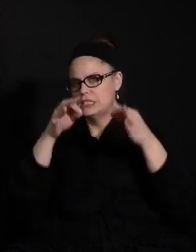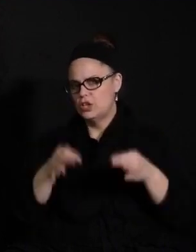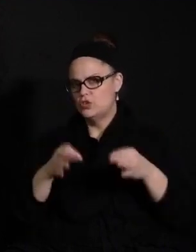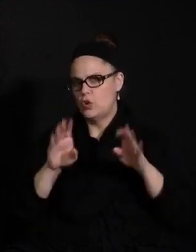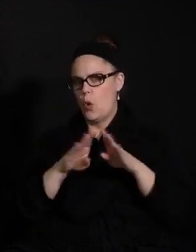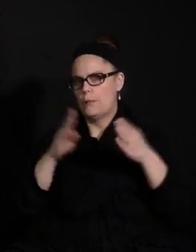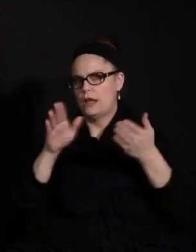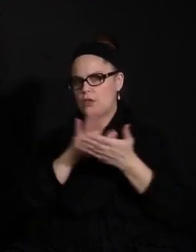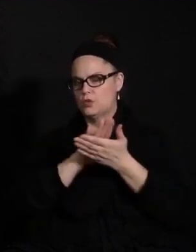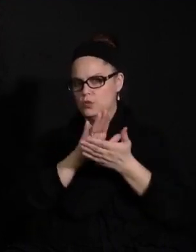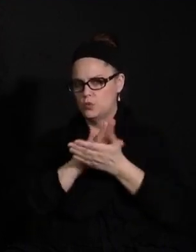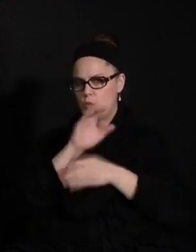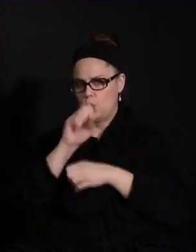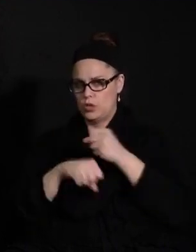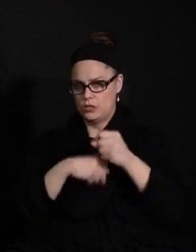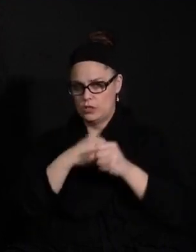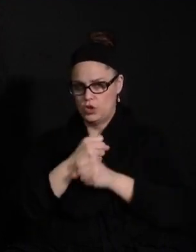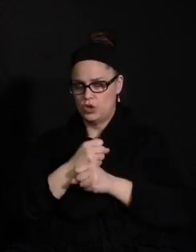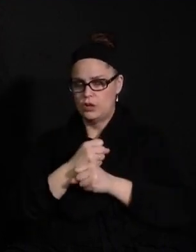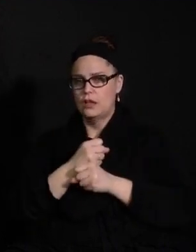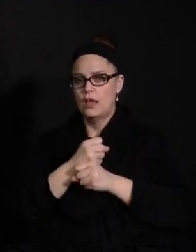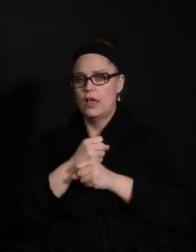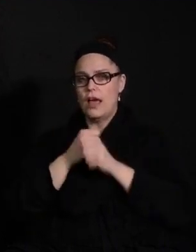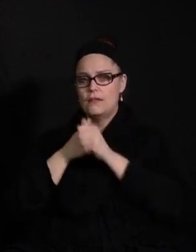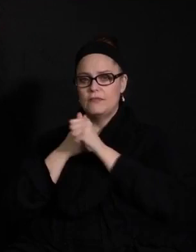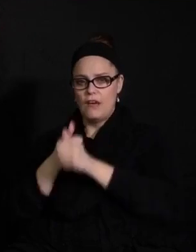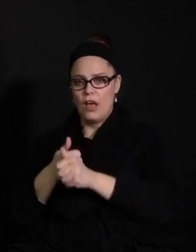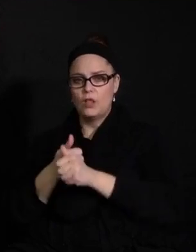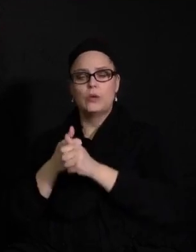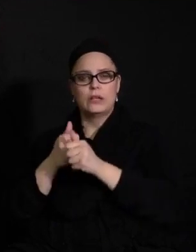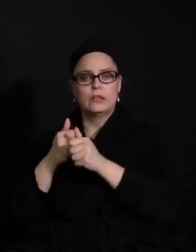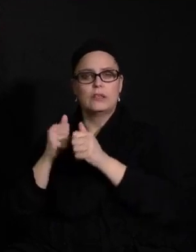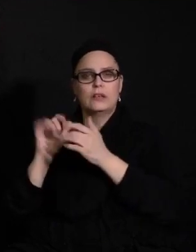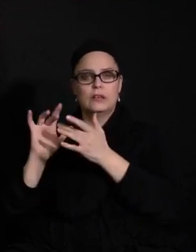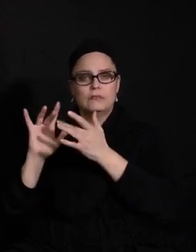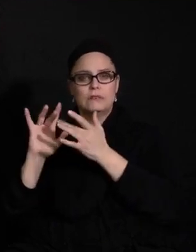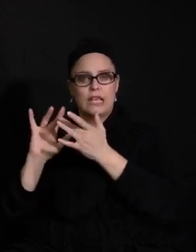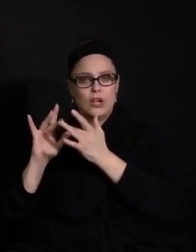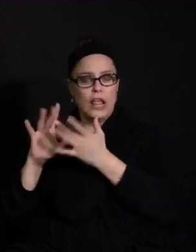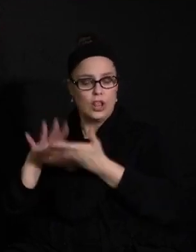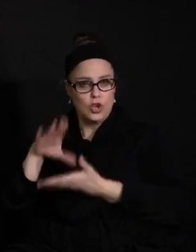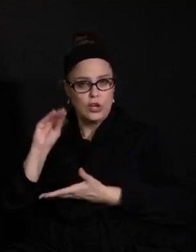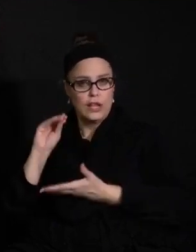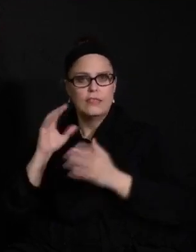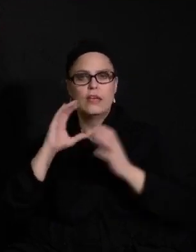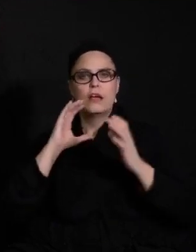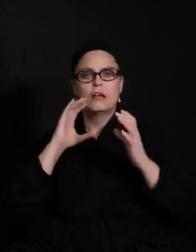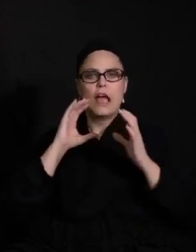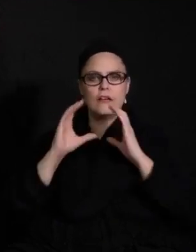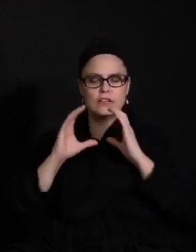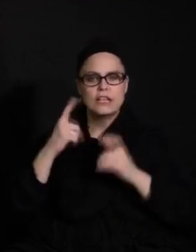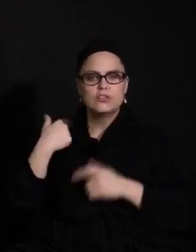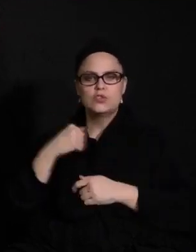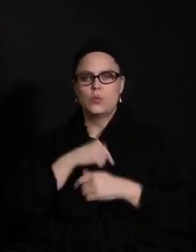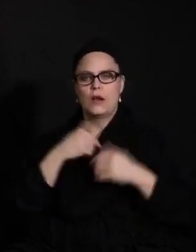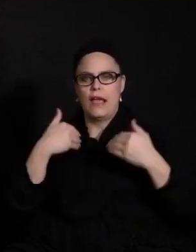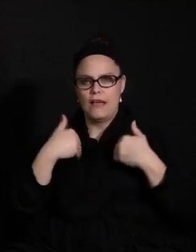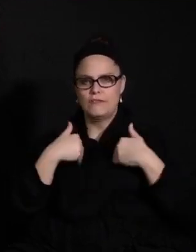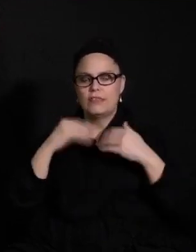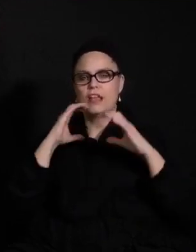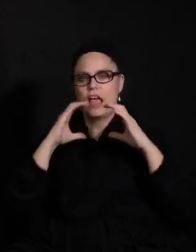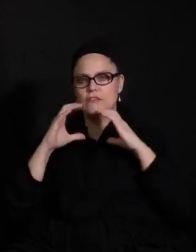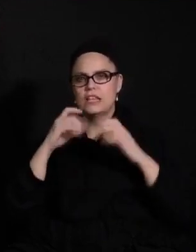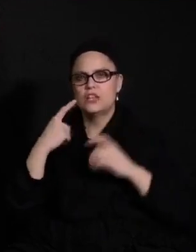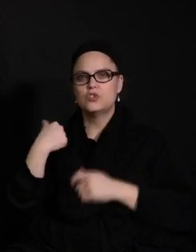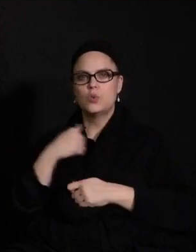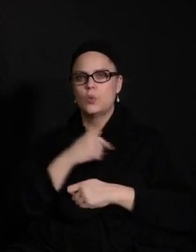anything but distance learning based on some of the things that we're dealing with right now. I mean, the conversations we're having right now at this very moment were conversations.